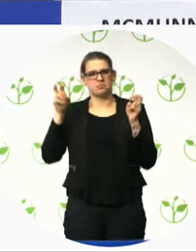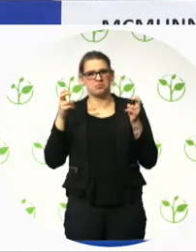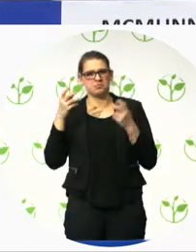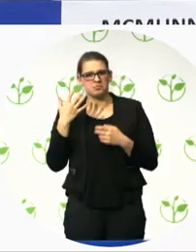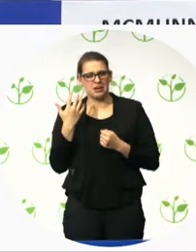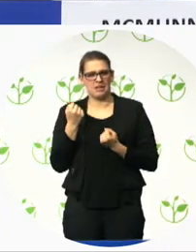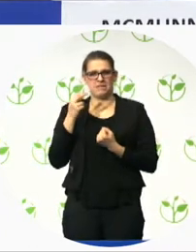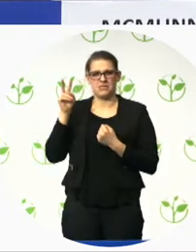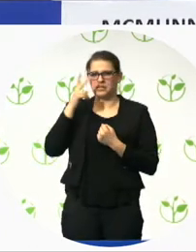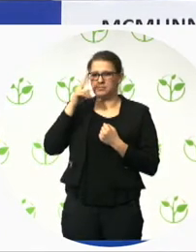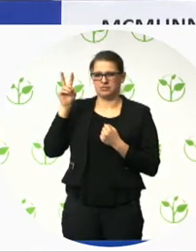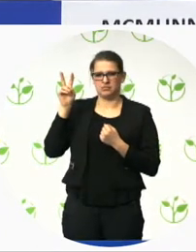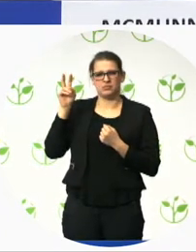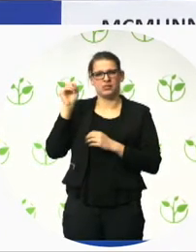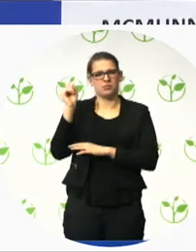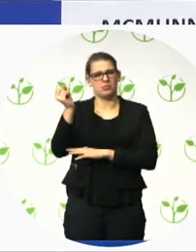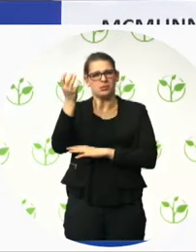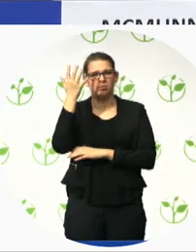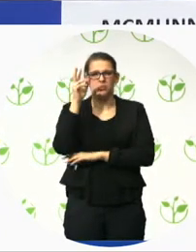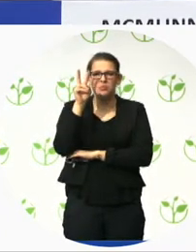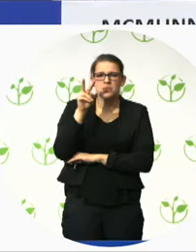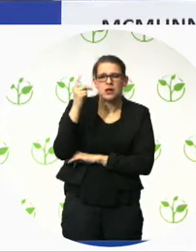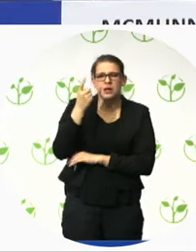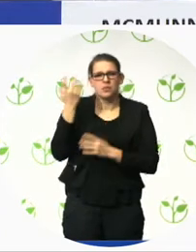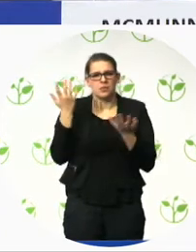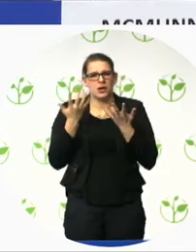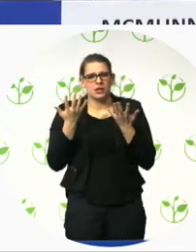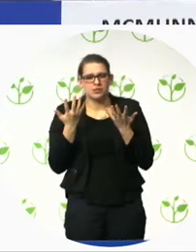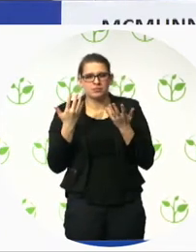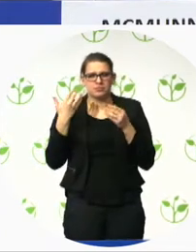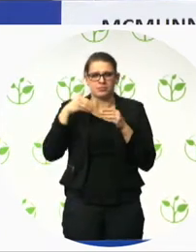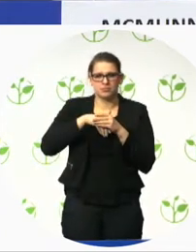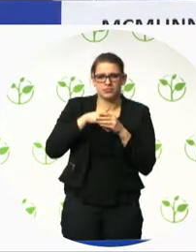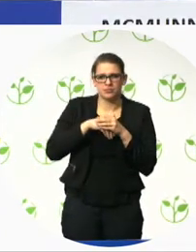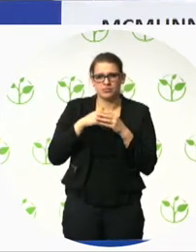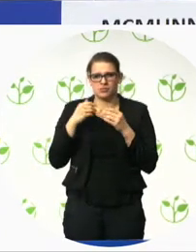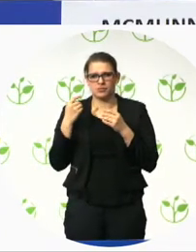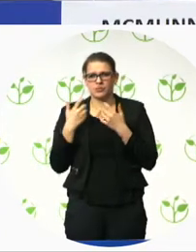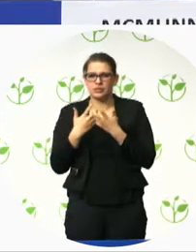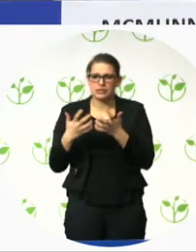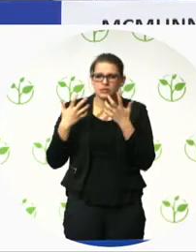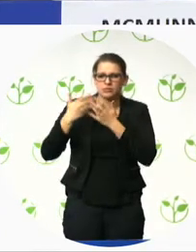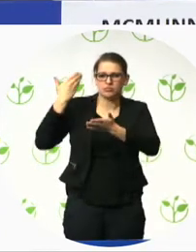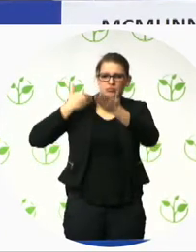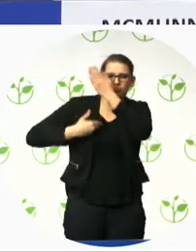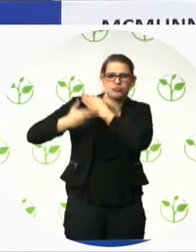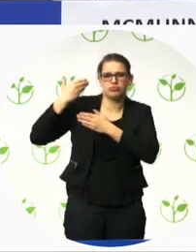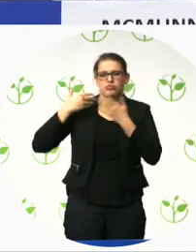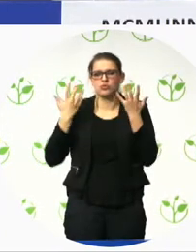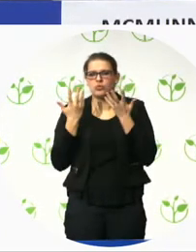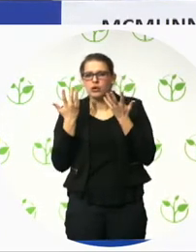very much around trying to tell a story in a forum that we weren't sure about. It also looks like we tried to win a prize for the longest title.